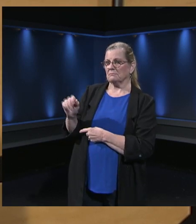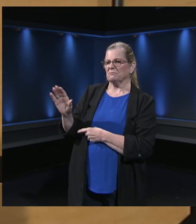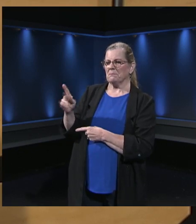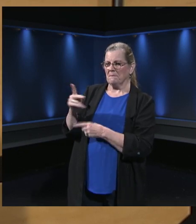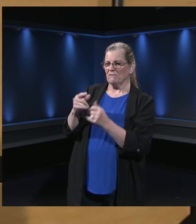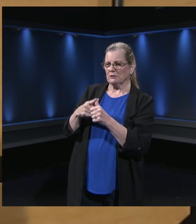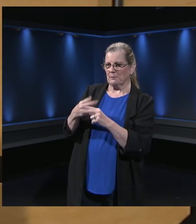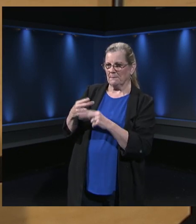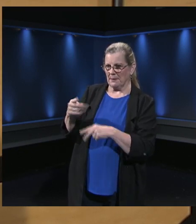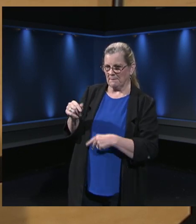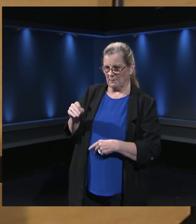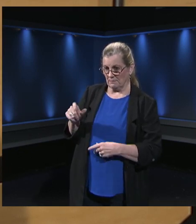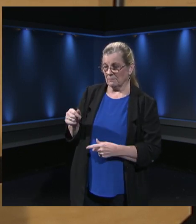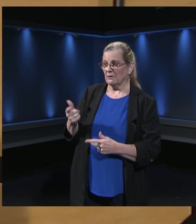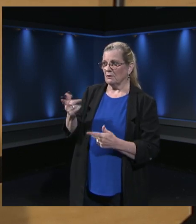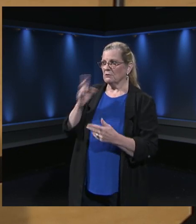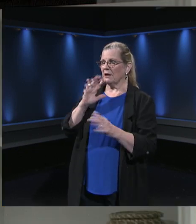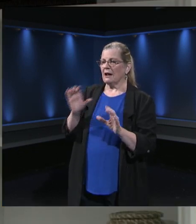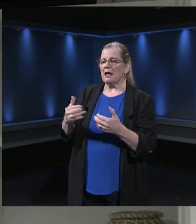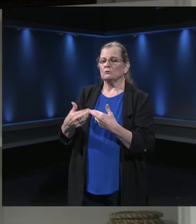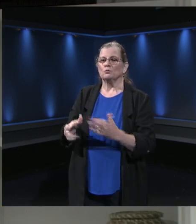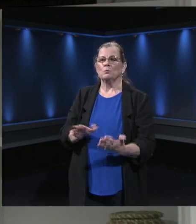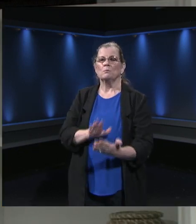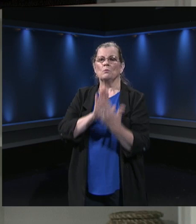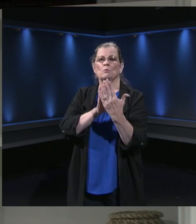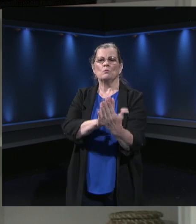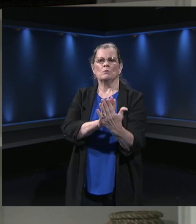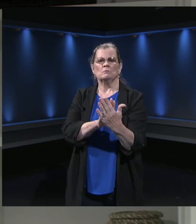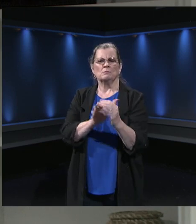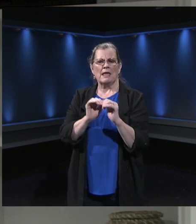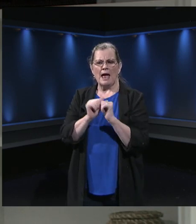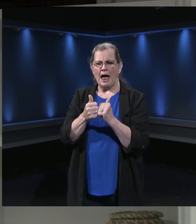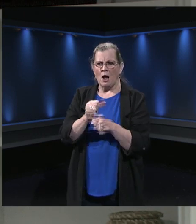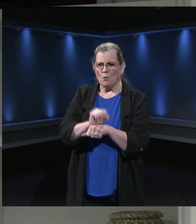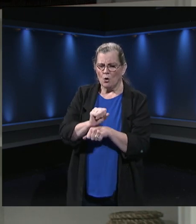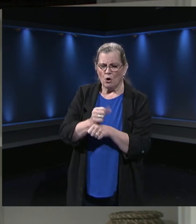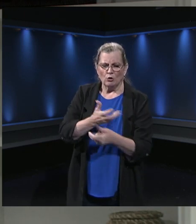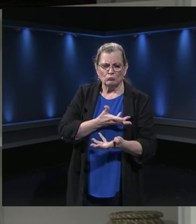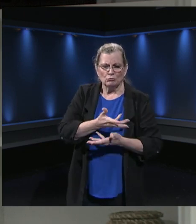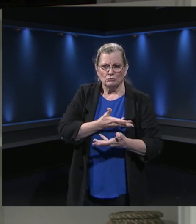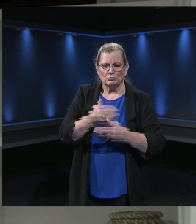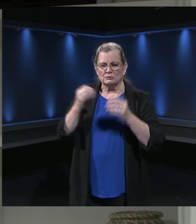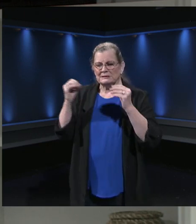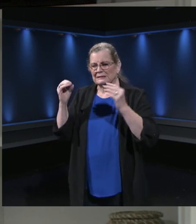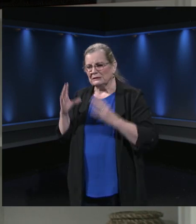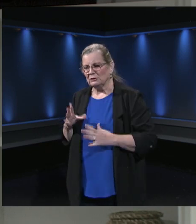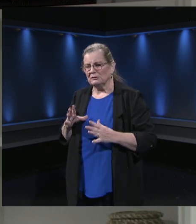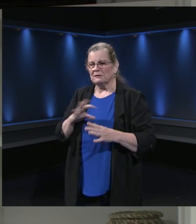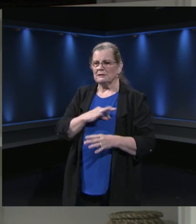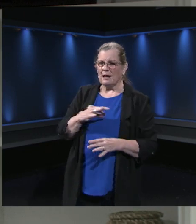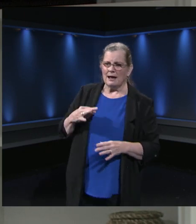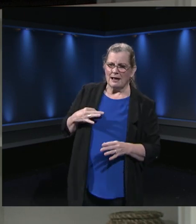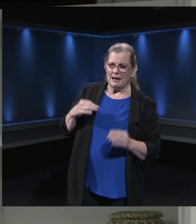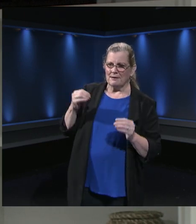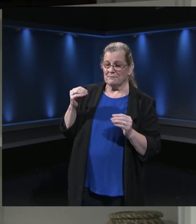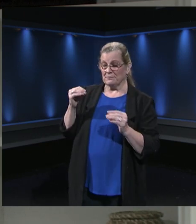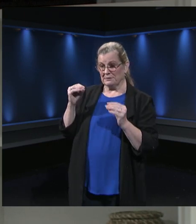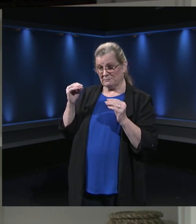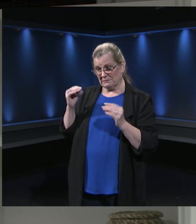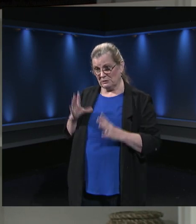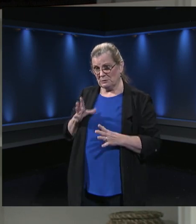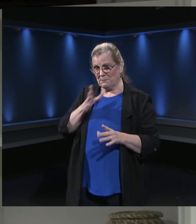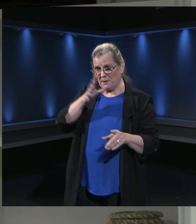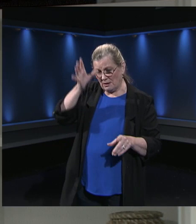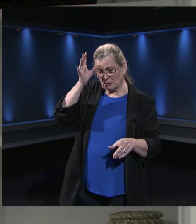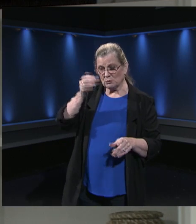that she has done working with her team and staff, working with parents and kids to make sure our teachers and students can really